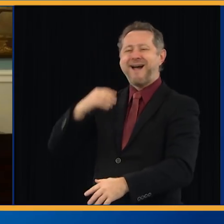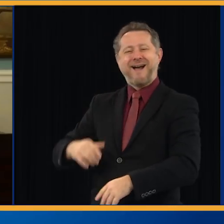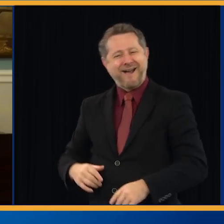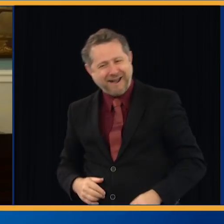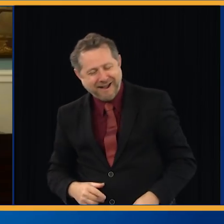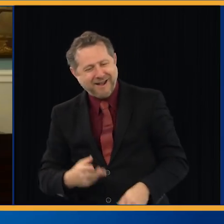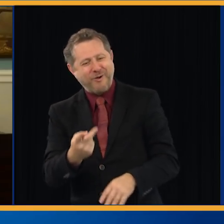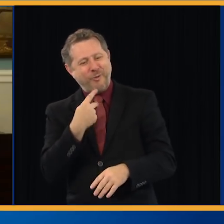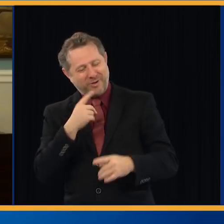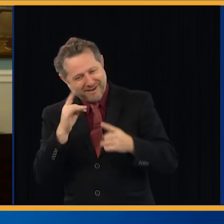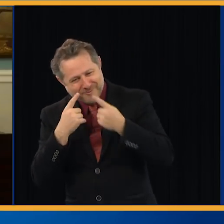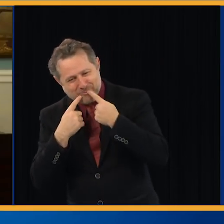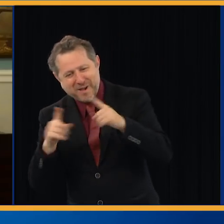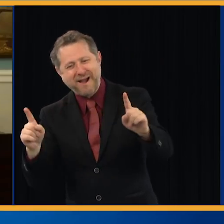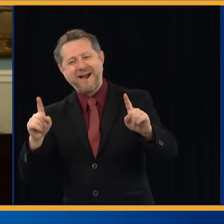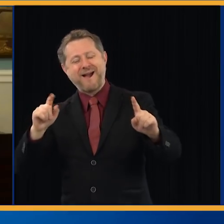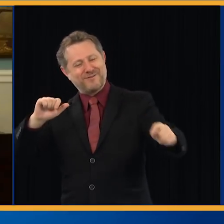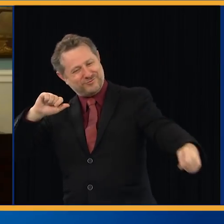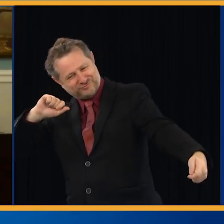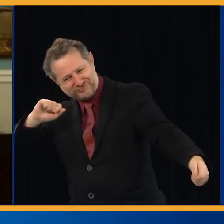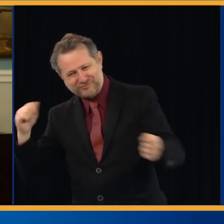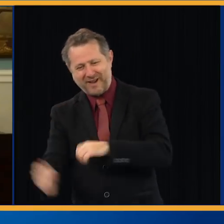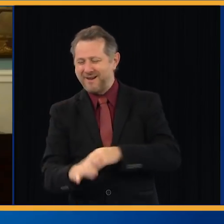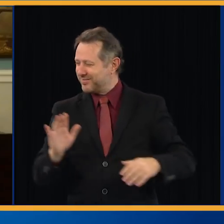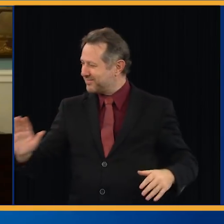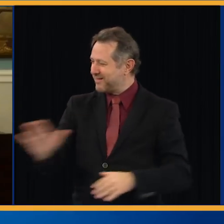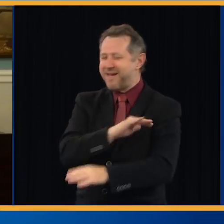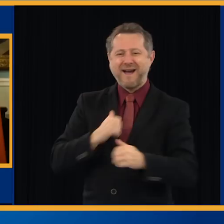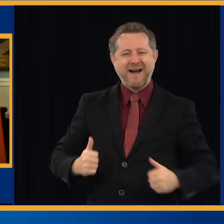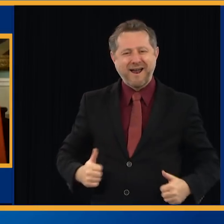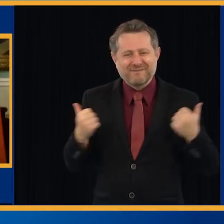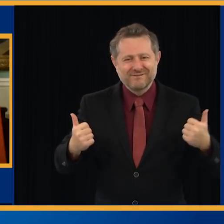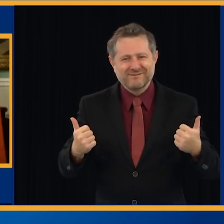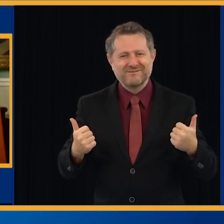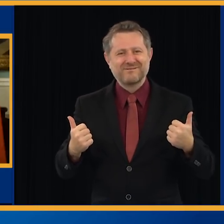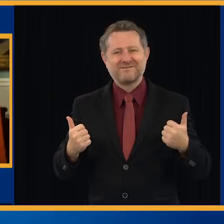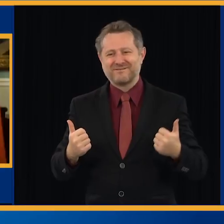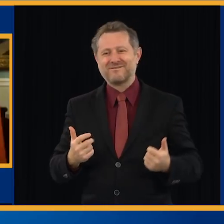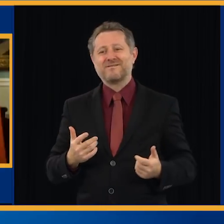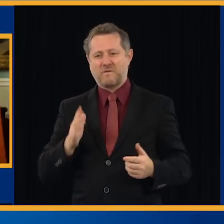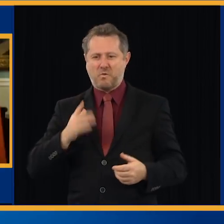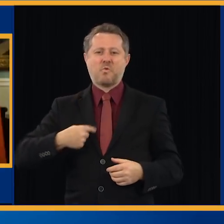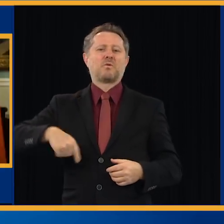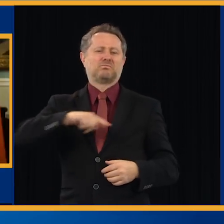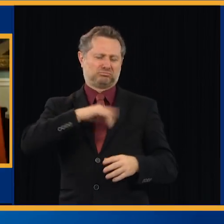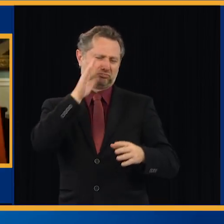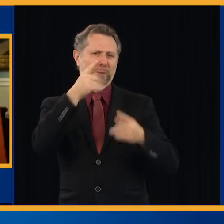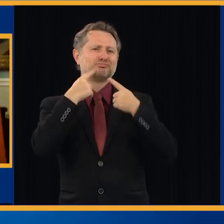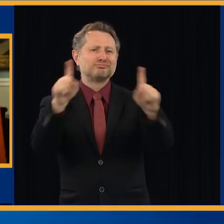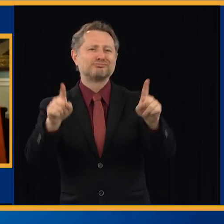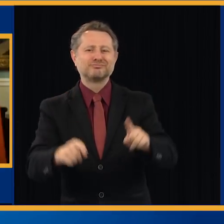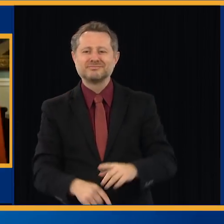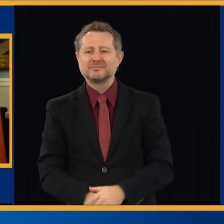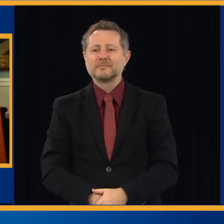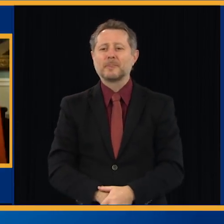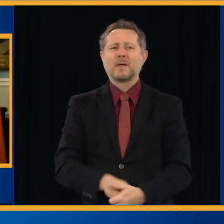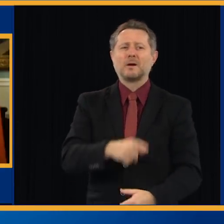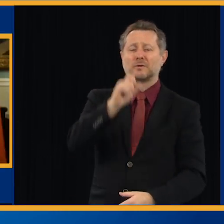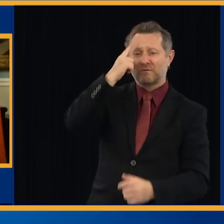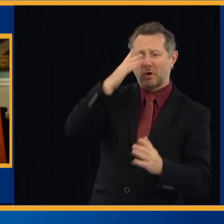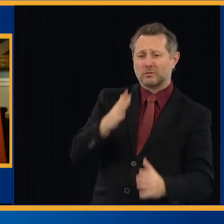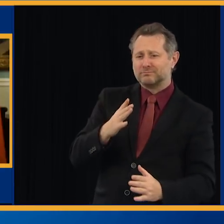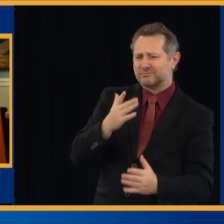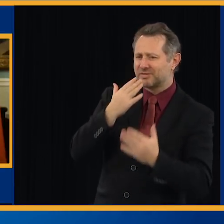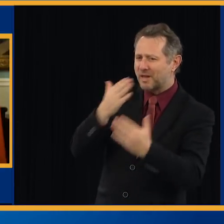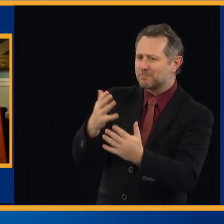for the better. And as long as it takes, we're going to stand with you and get this done. Thank you. Thank you very much. Thank you very much, Mayor